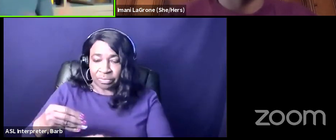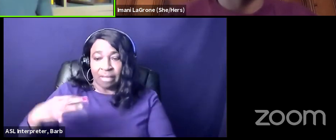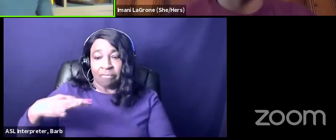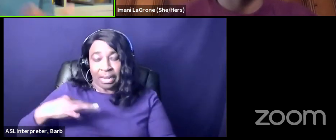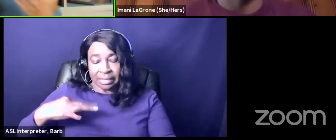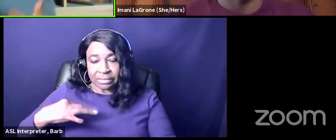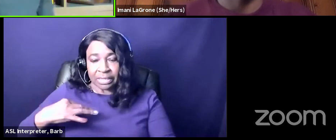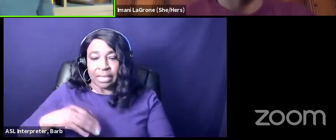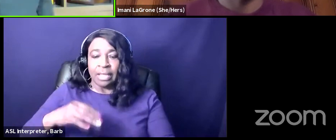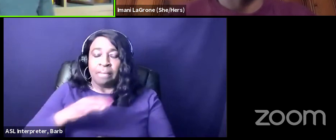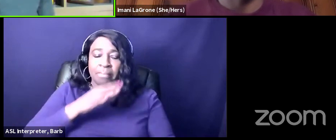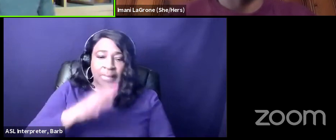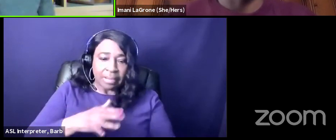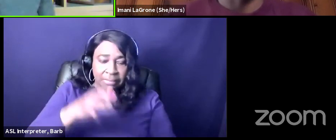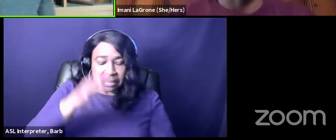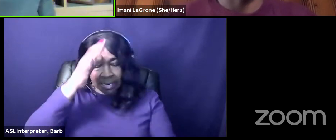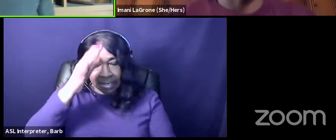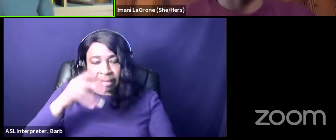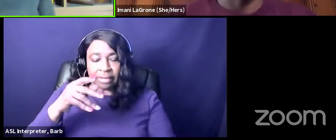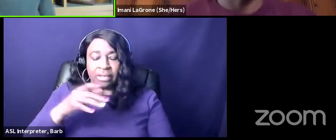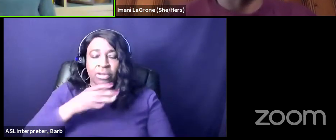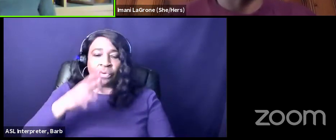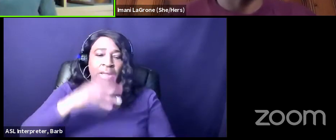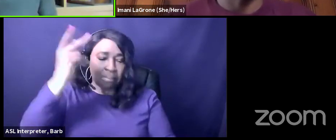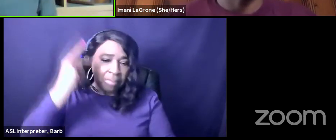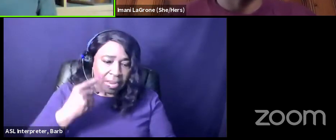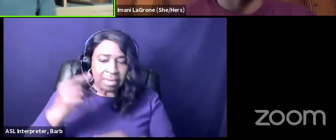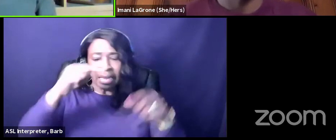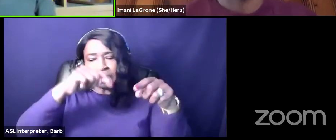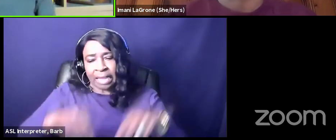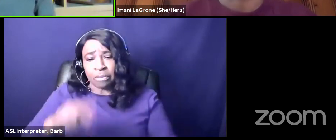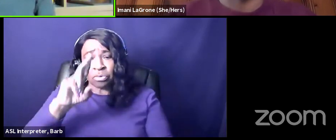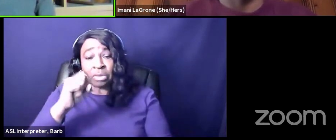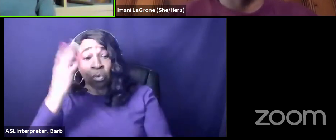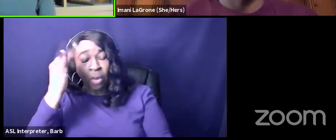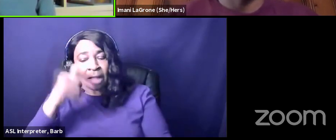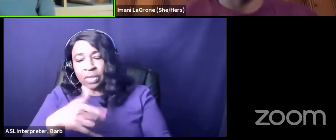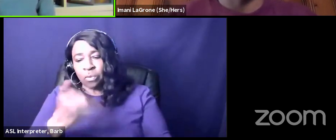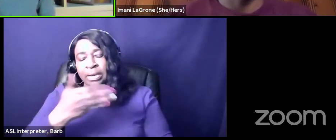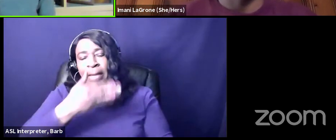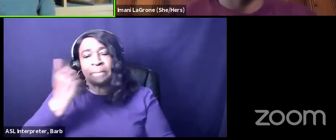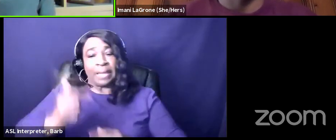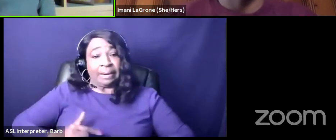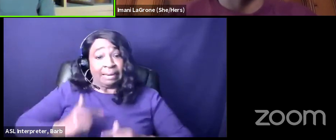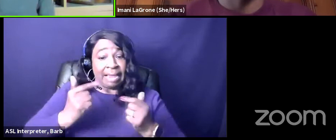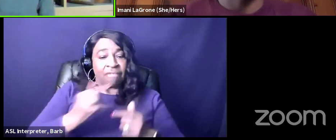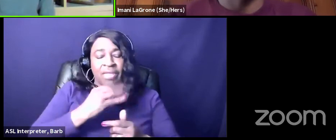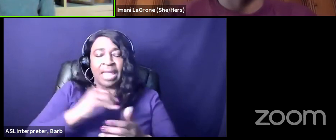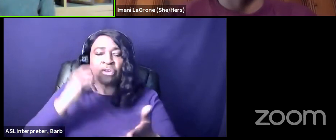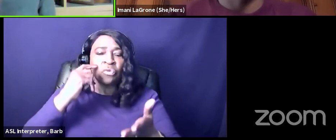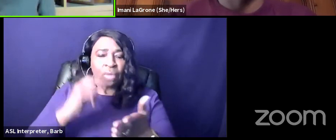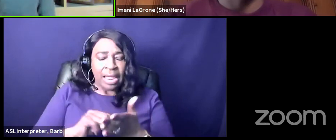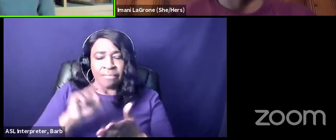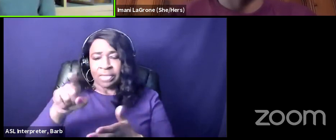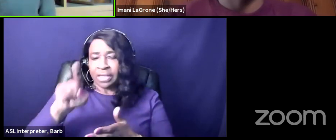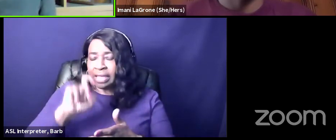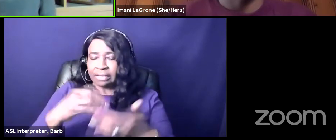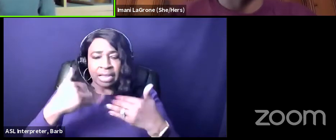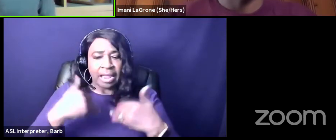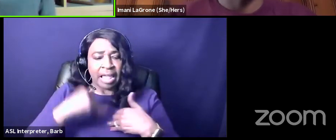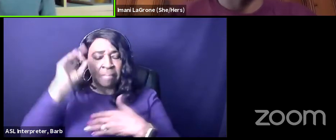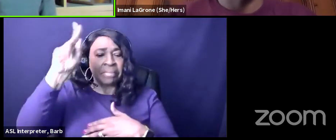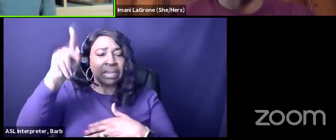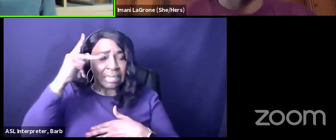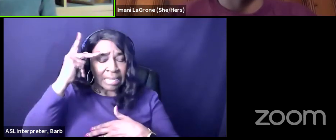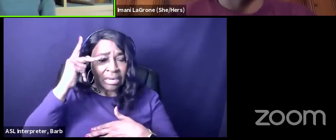parents or grandparents came to the united states because they wanted something better for their family and recognizing that they had to have political